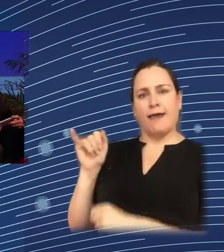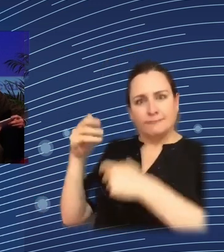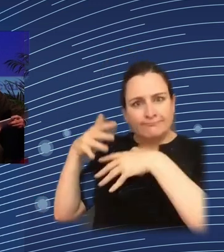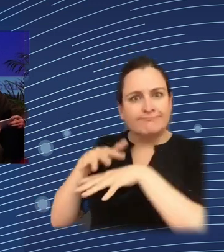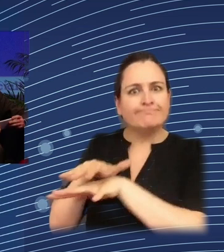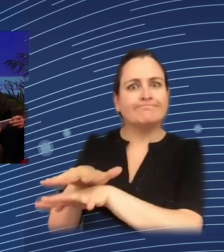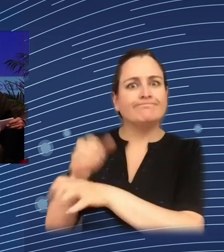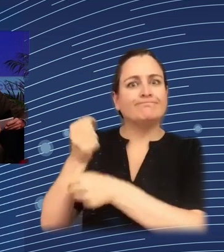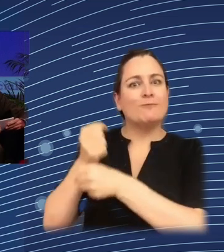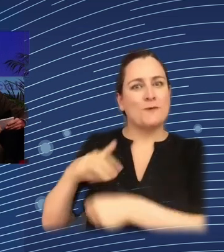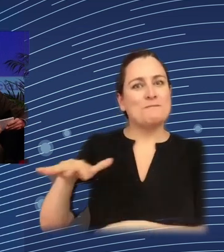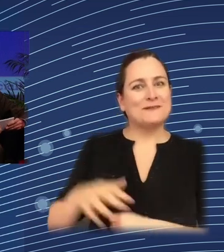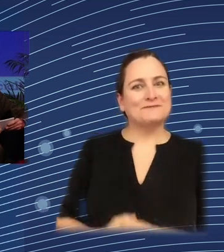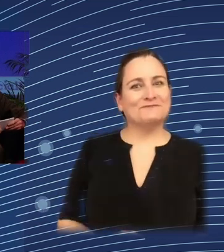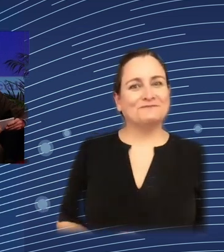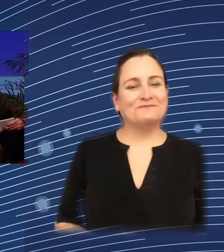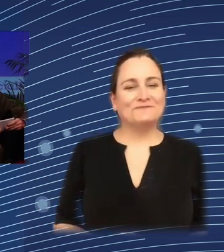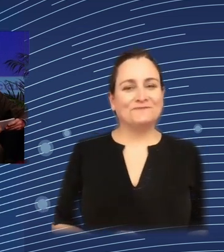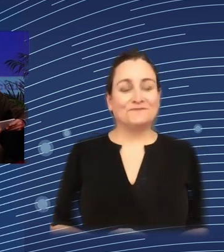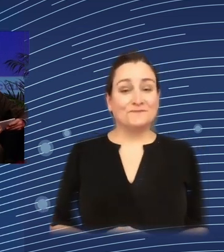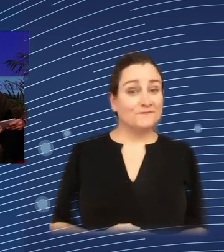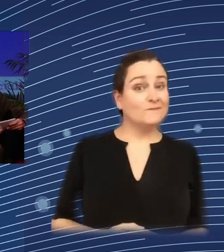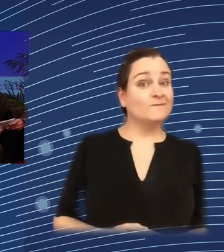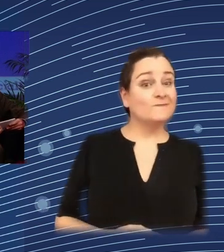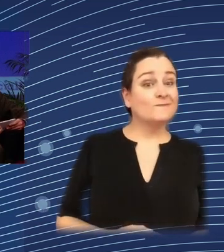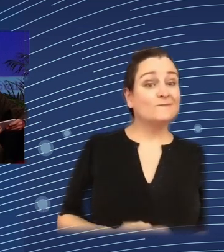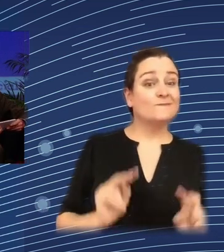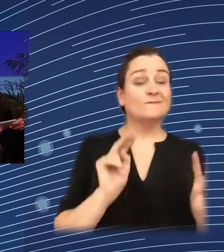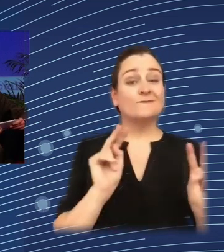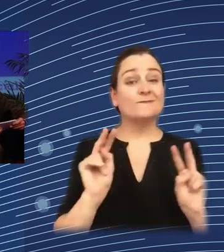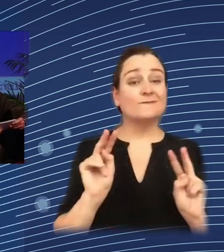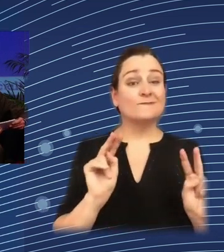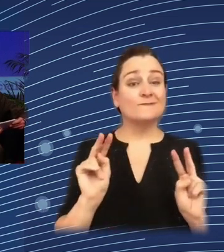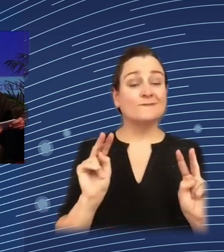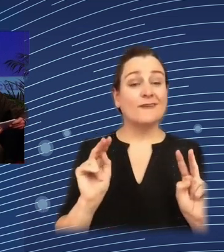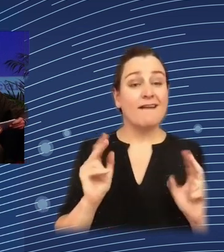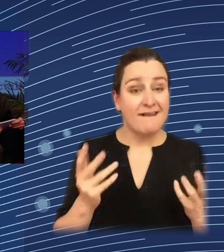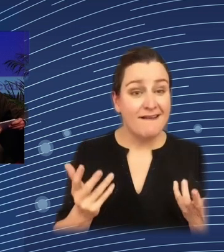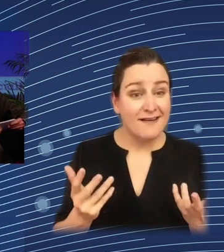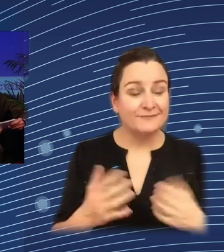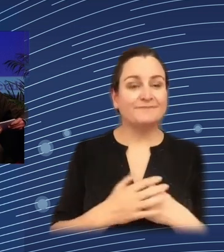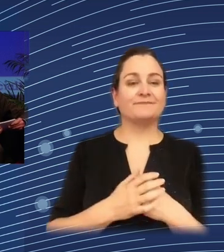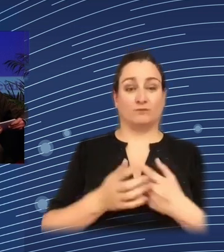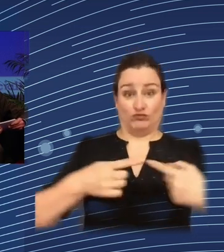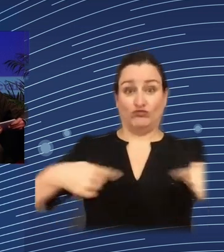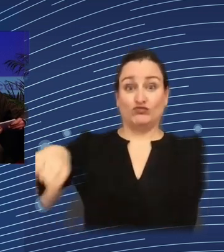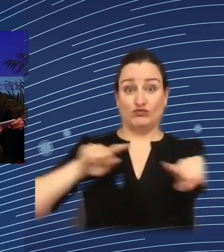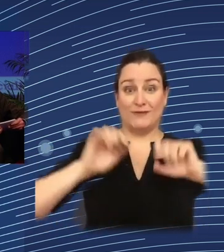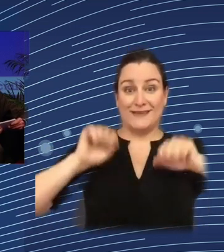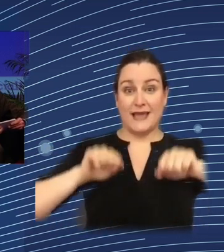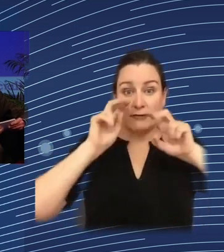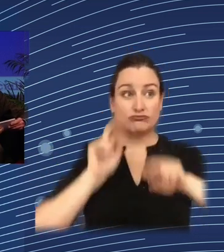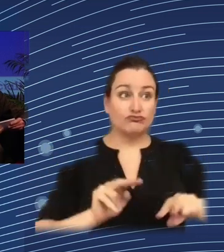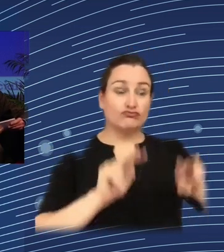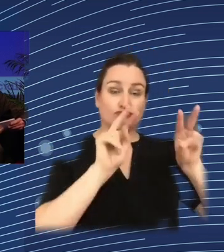put in some of your your ideas we will a work cloud should appear on this so again